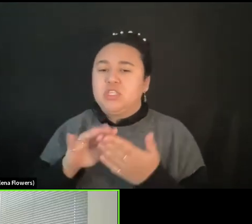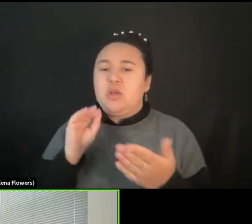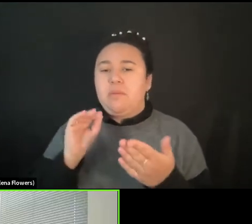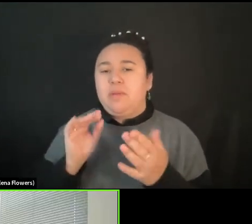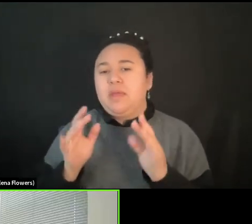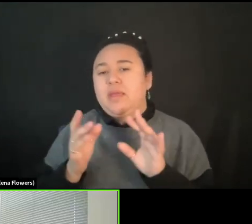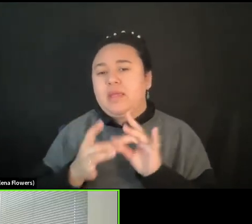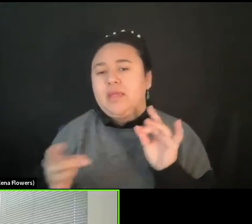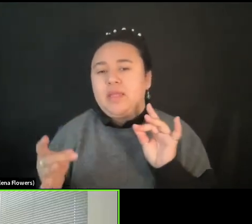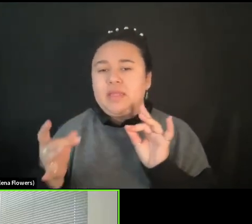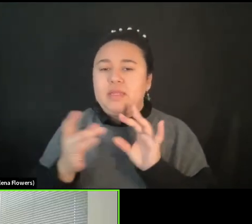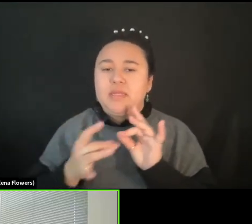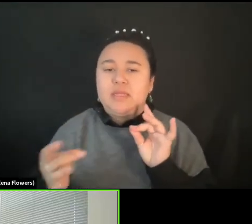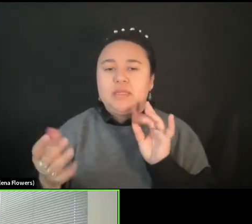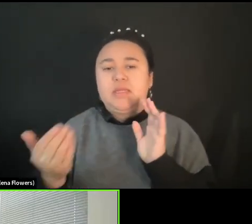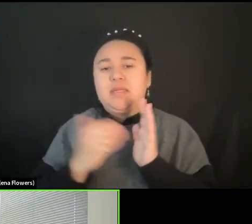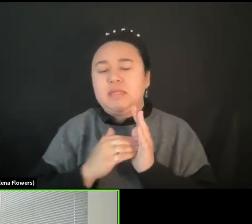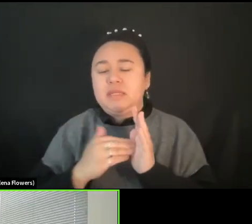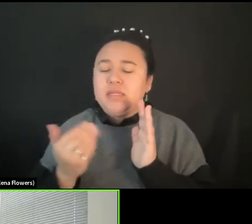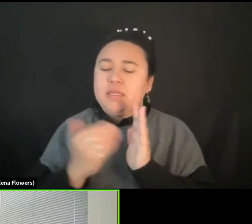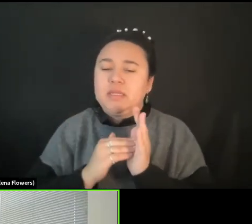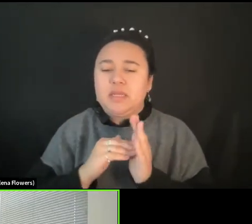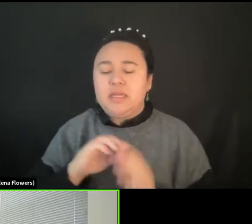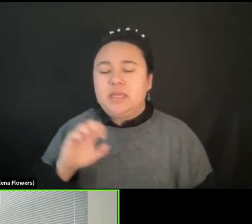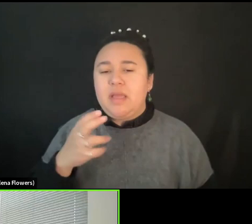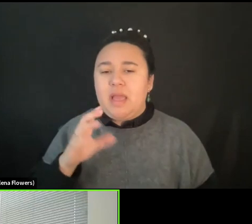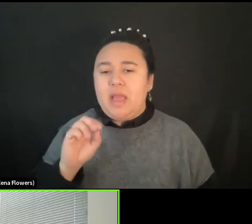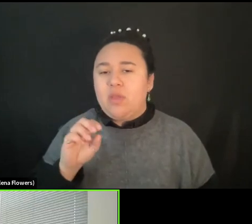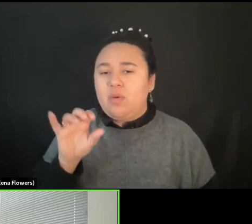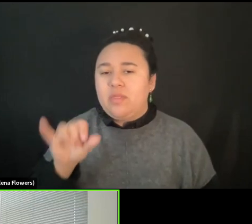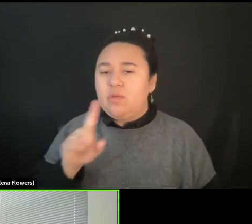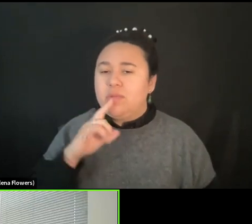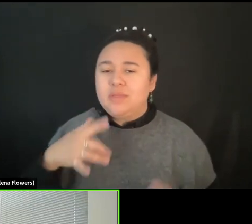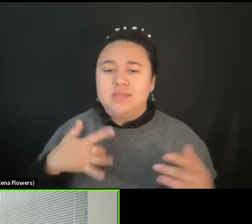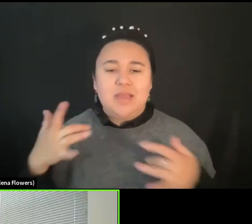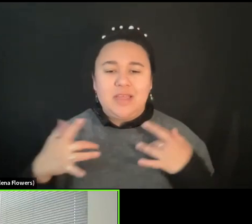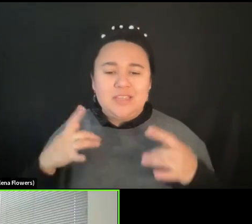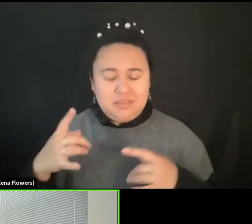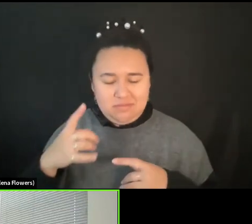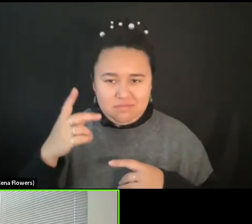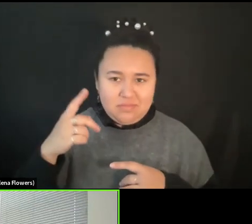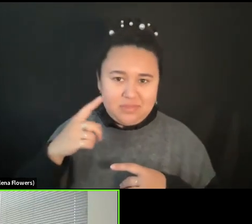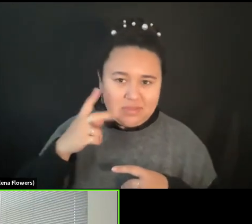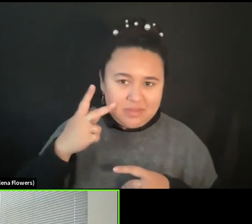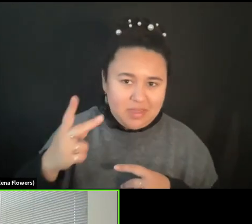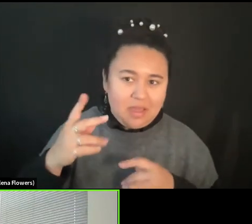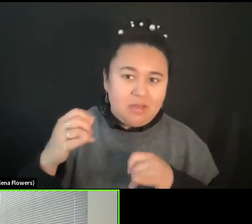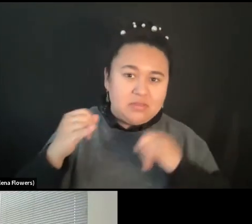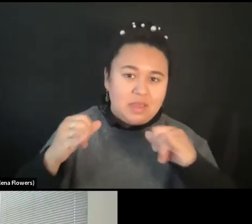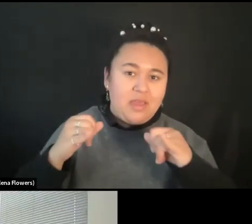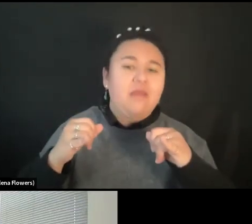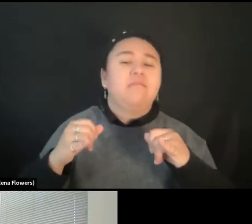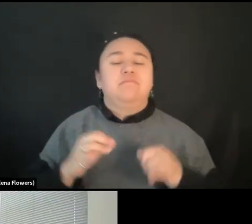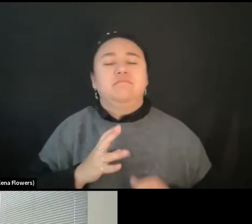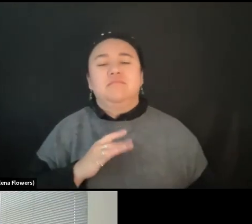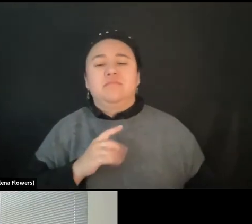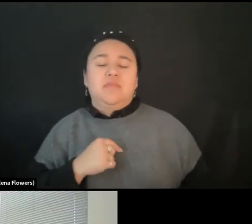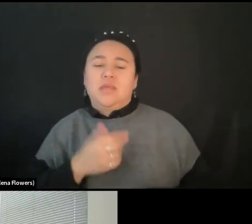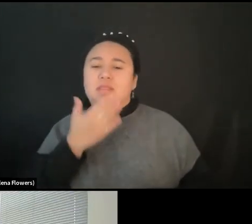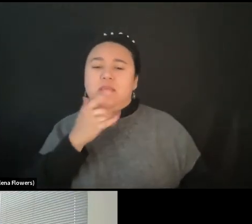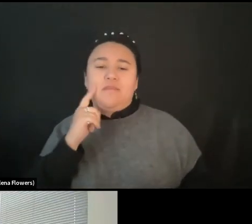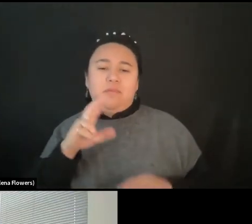really exciting to hear that. That's why I chimed in. Thank you for giving me a chance to say that. Of course. Thank you.